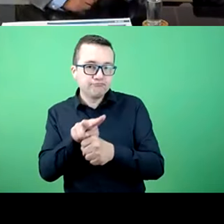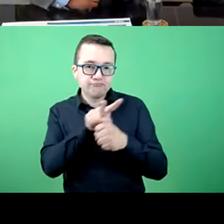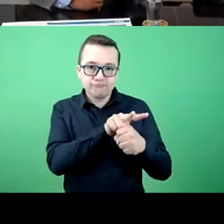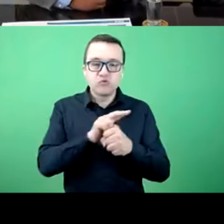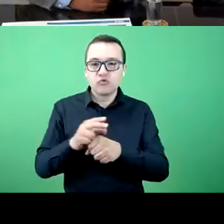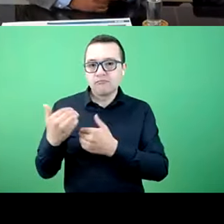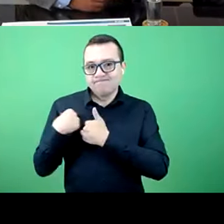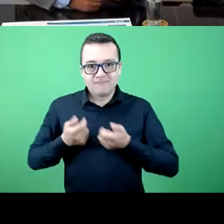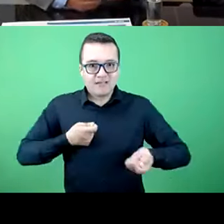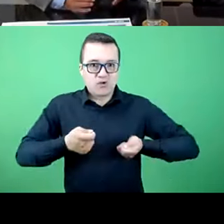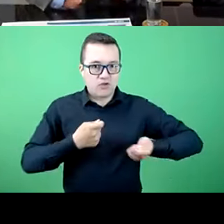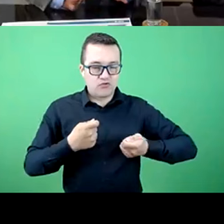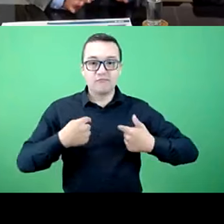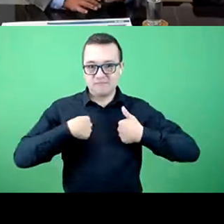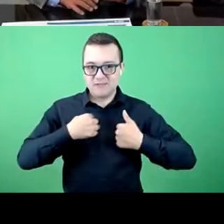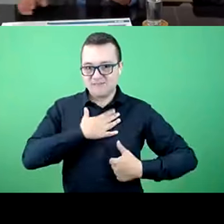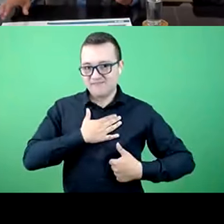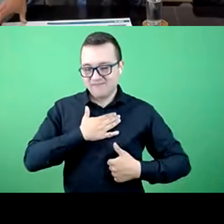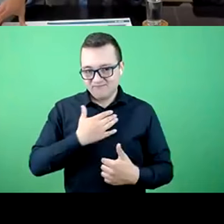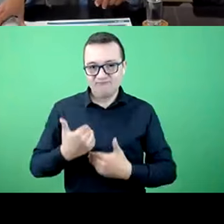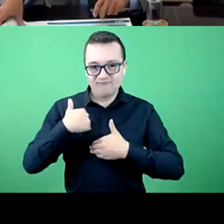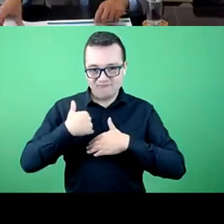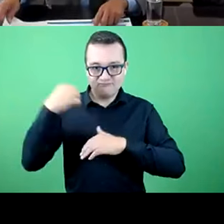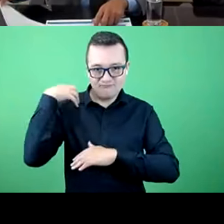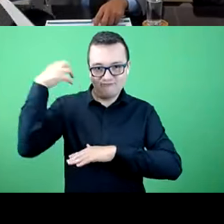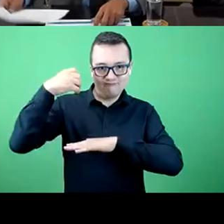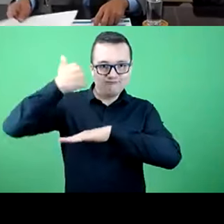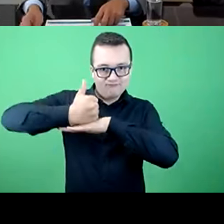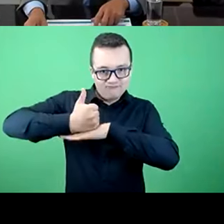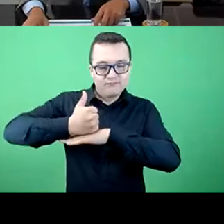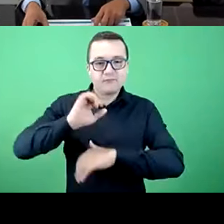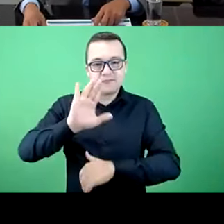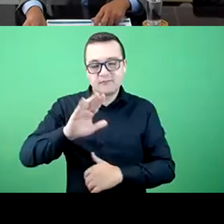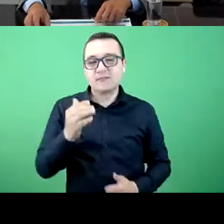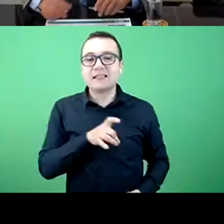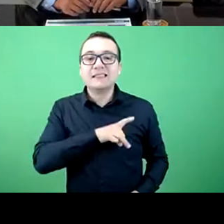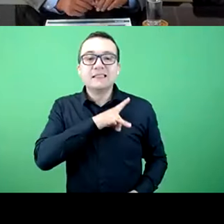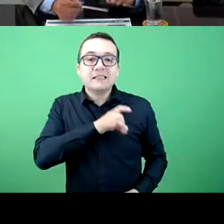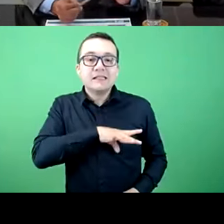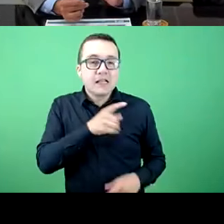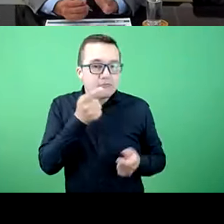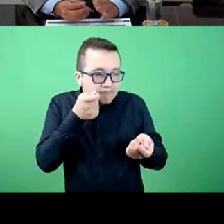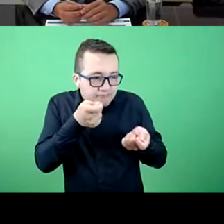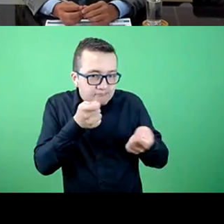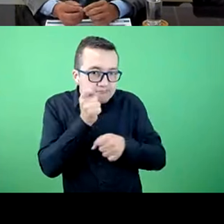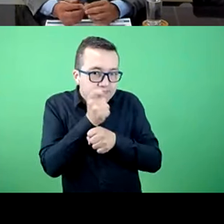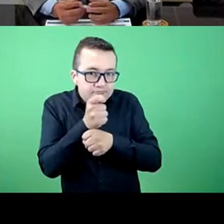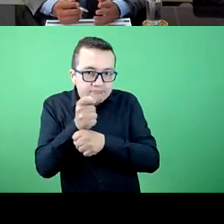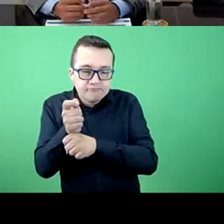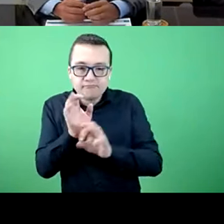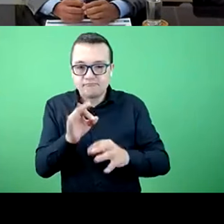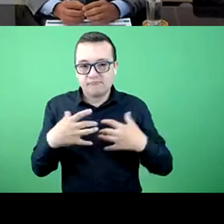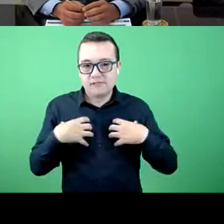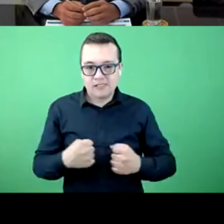regulatory agencies, like the superintendents that I have the authority of governing in Chile. In particular,